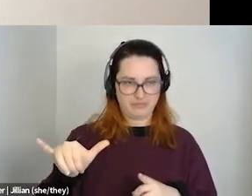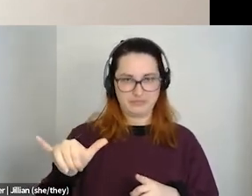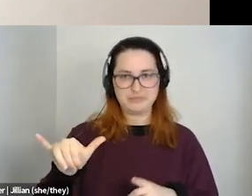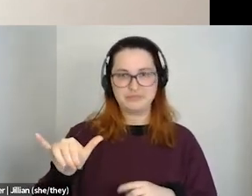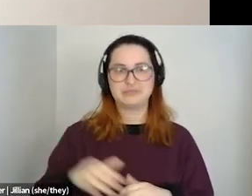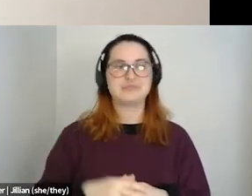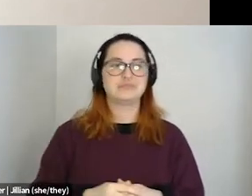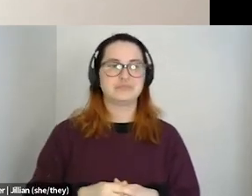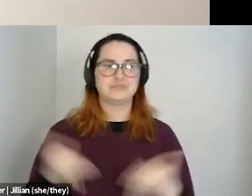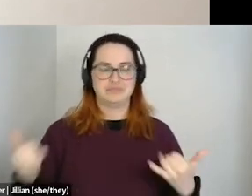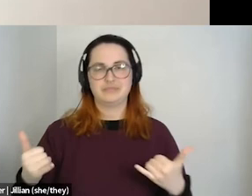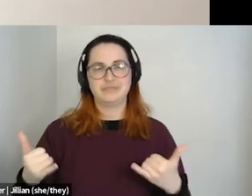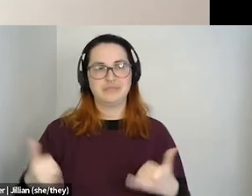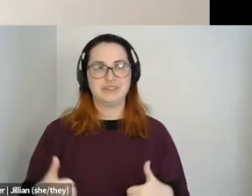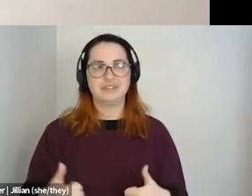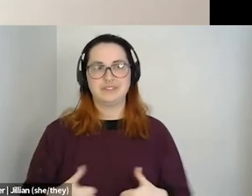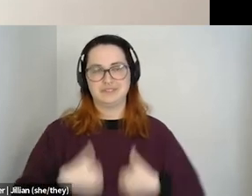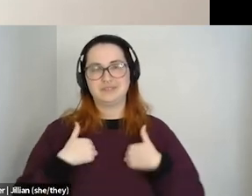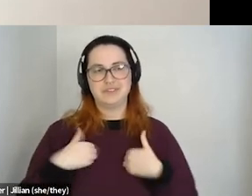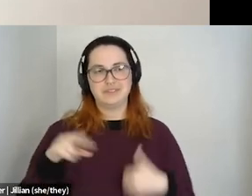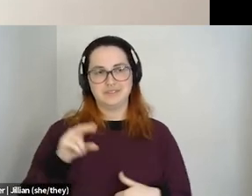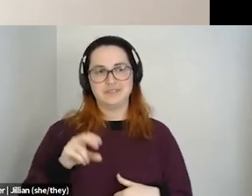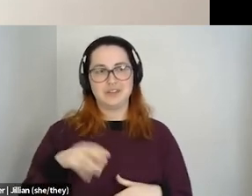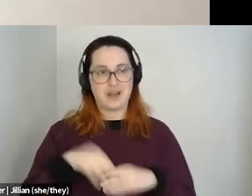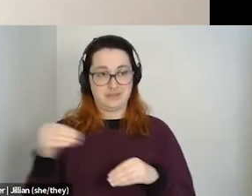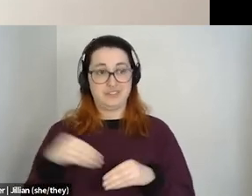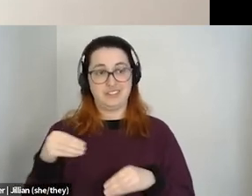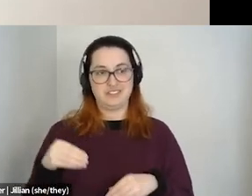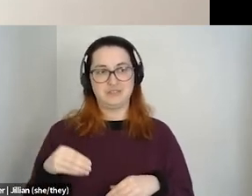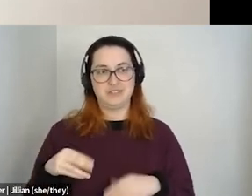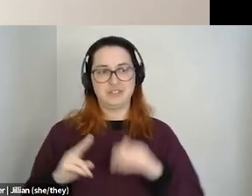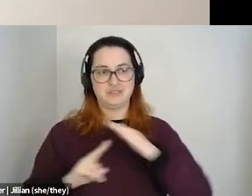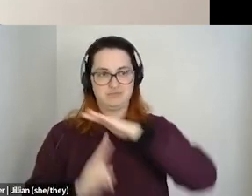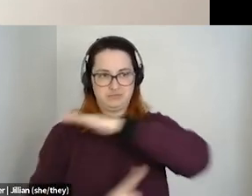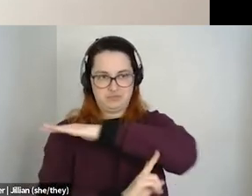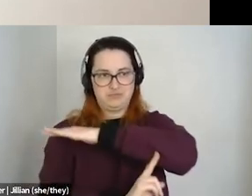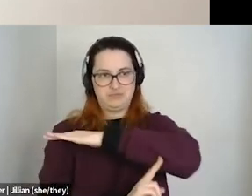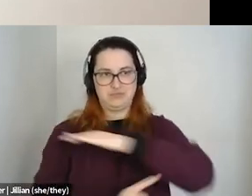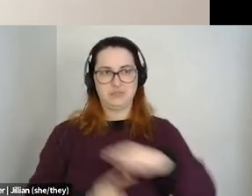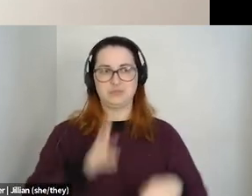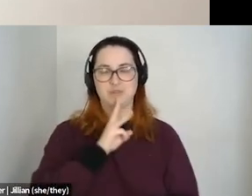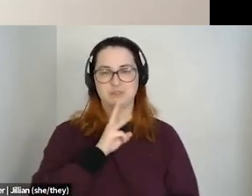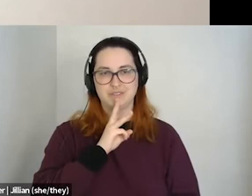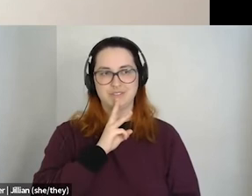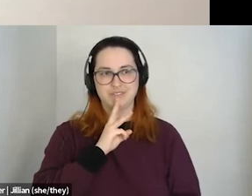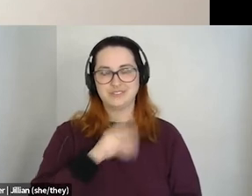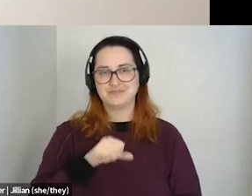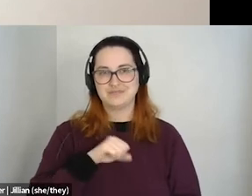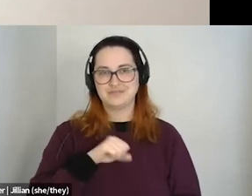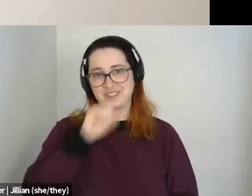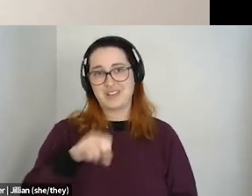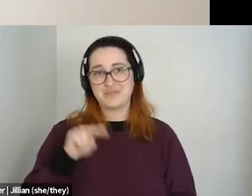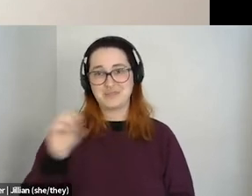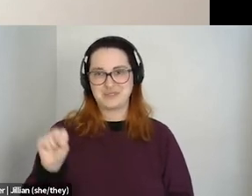heart is. So I just continue to live and work and, and play here. I think those are the roles that are most